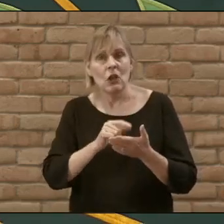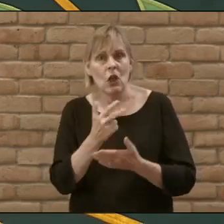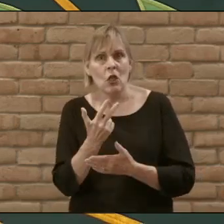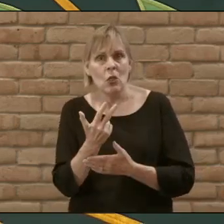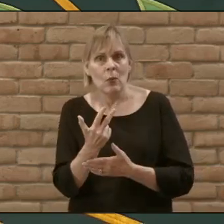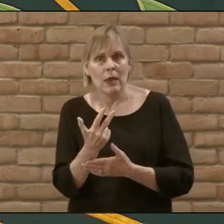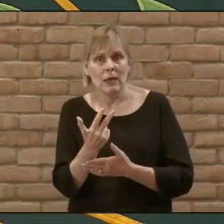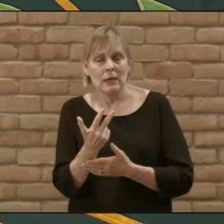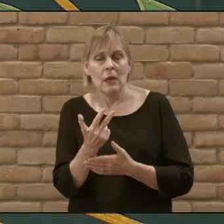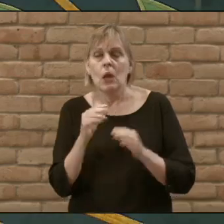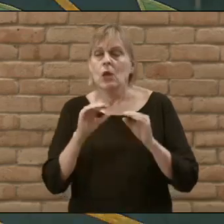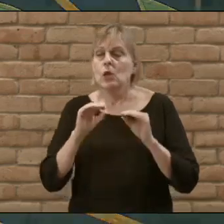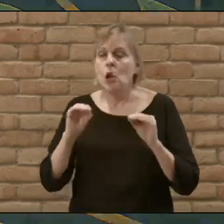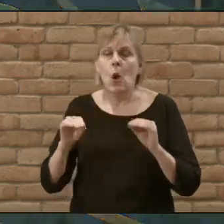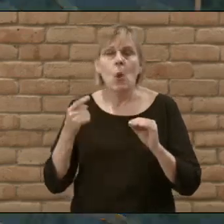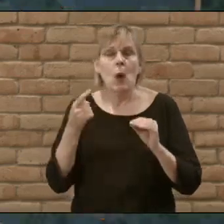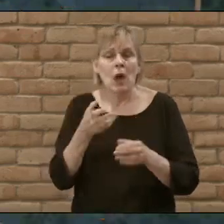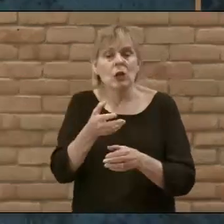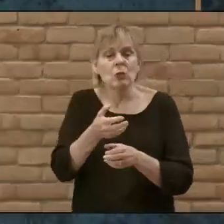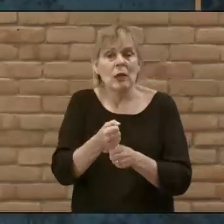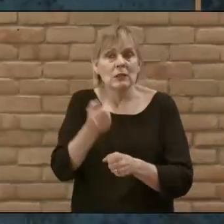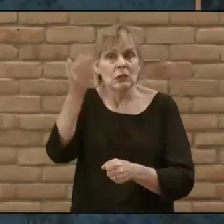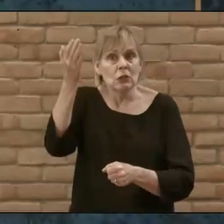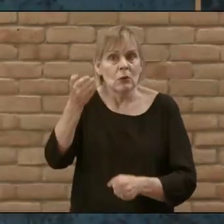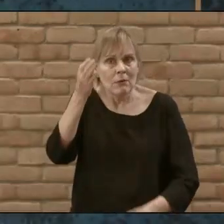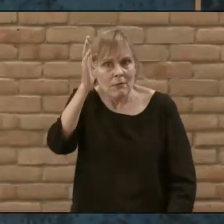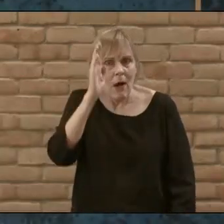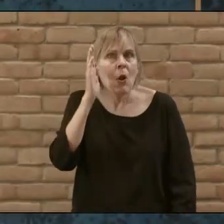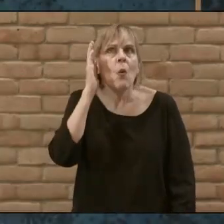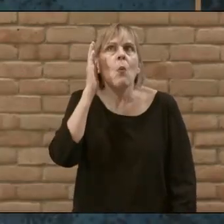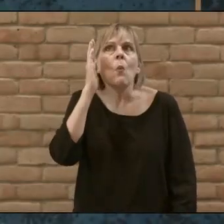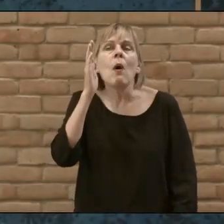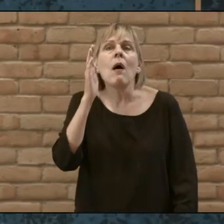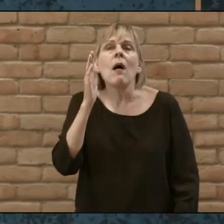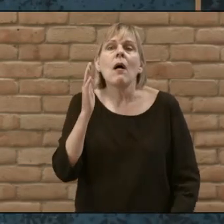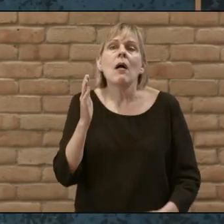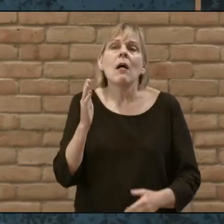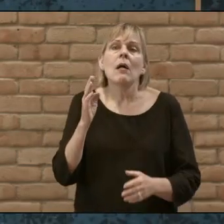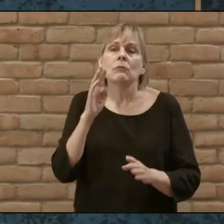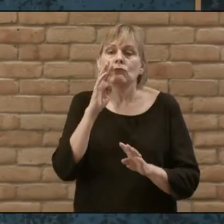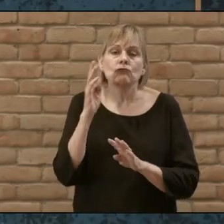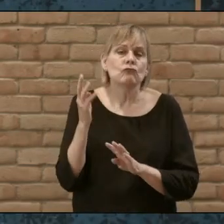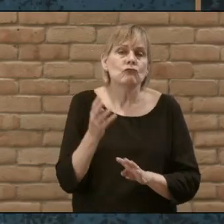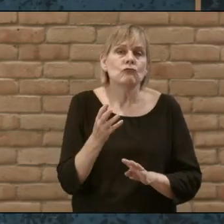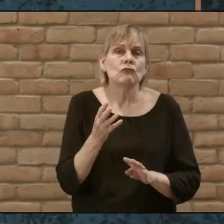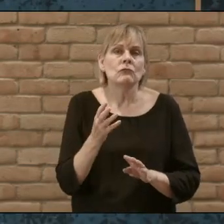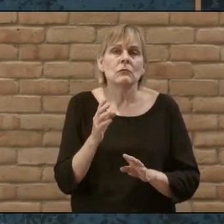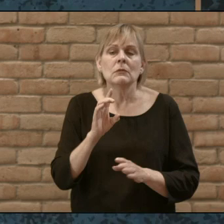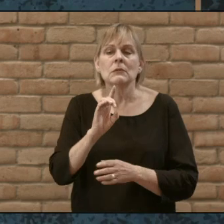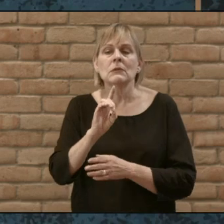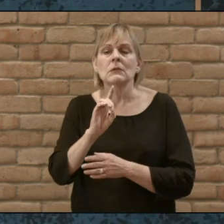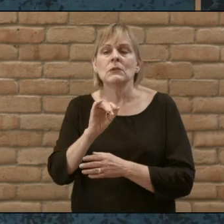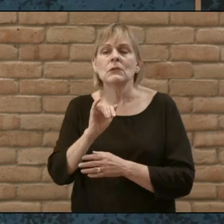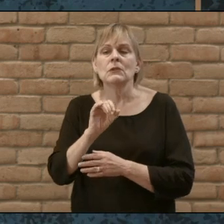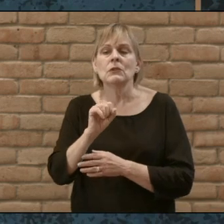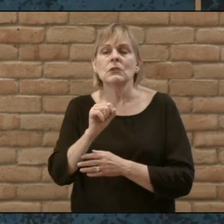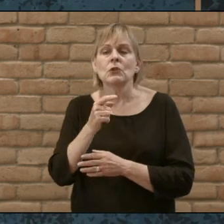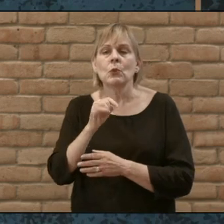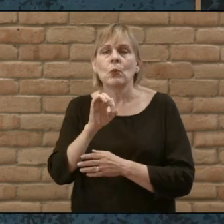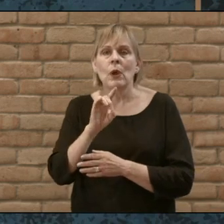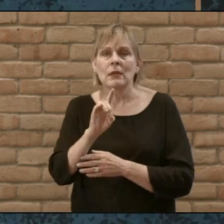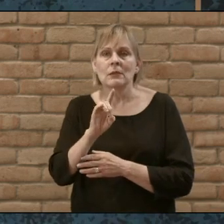no one who trusts in you God will ever be disgraced or in the words